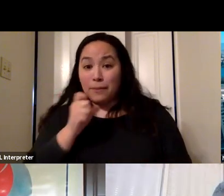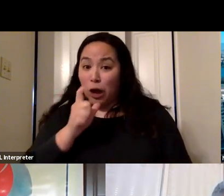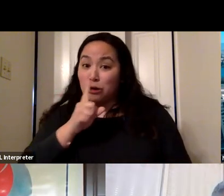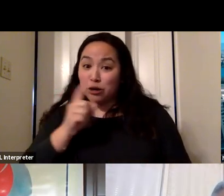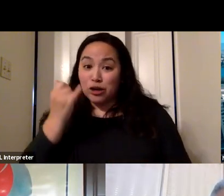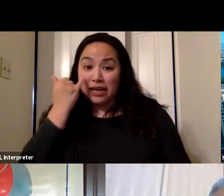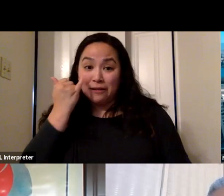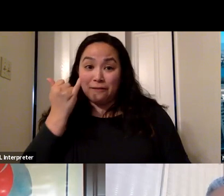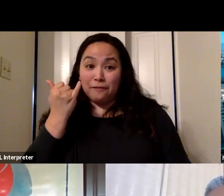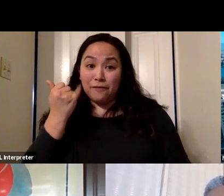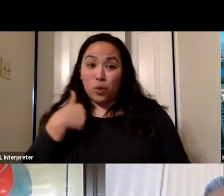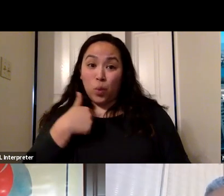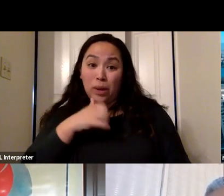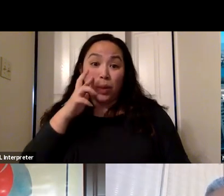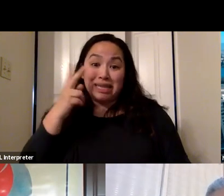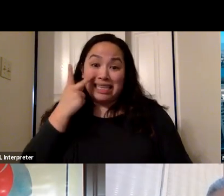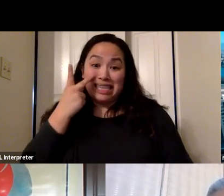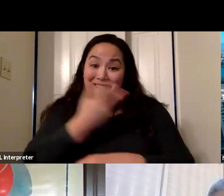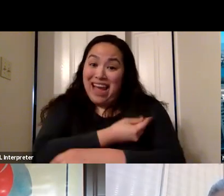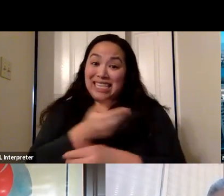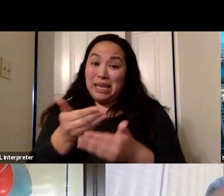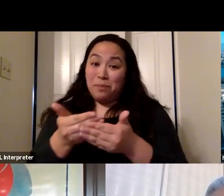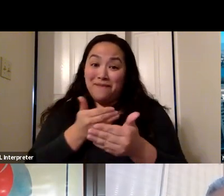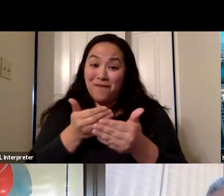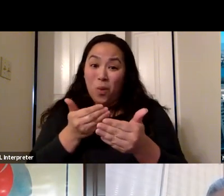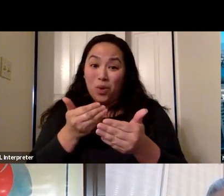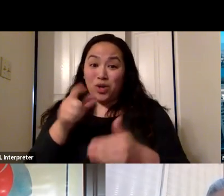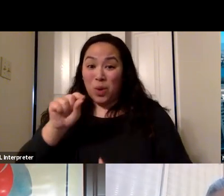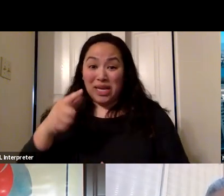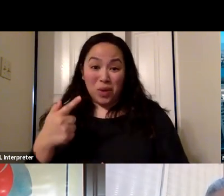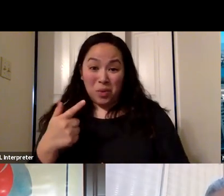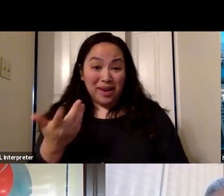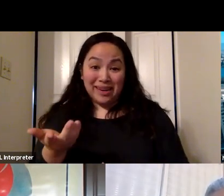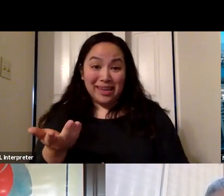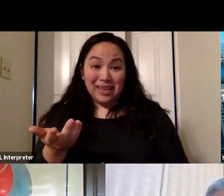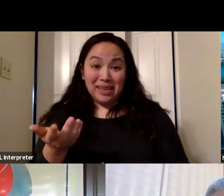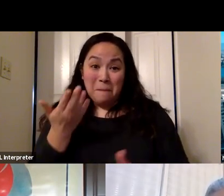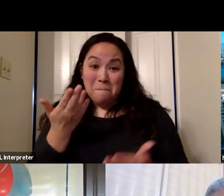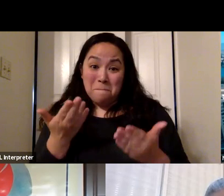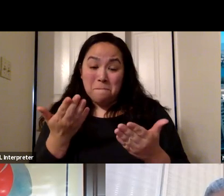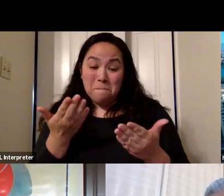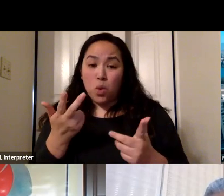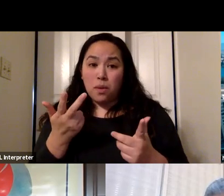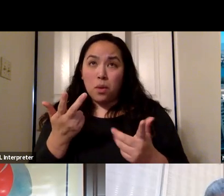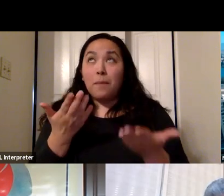them before the end of this year. Maybe maybe maybe maybe it's early 2022